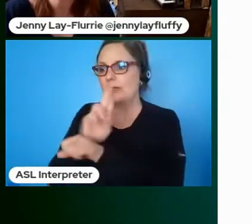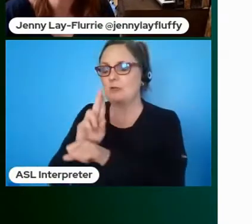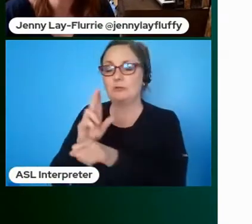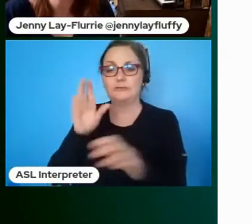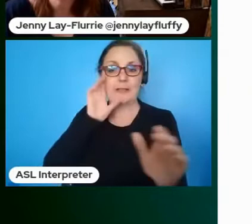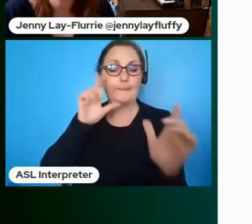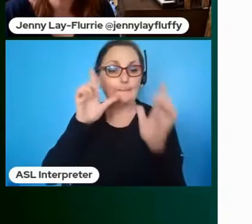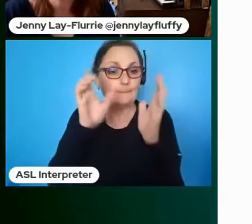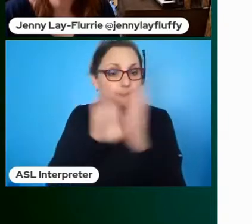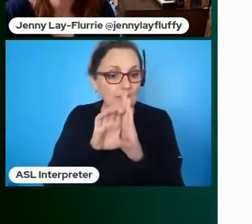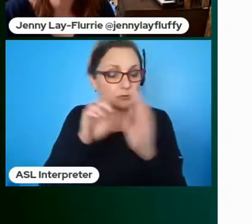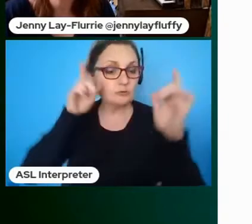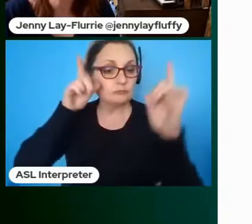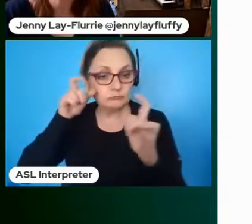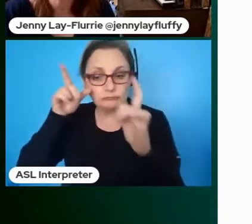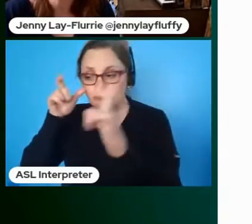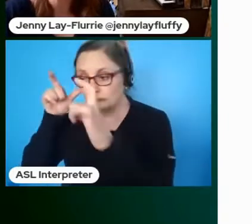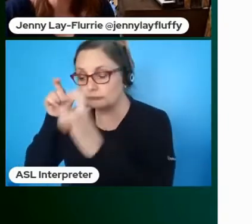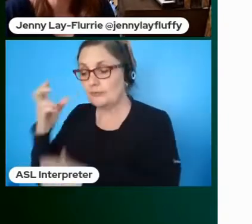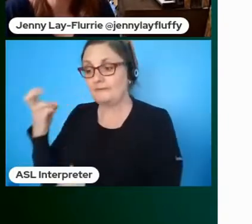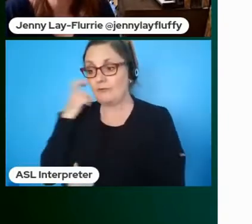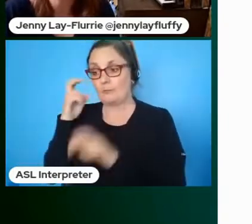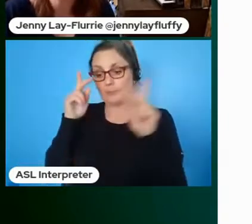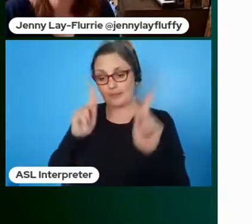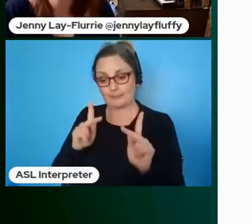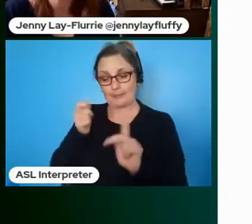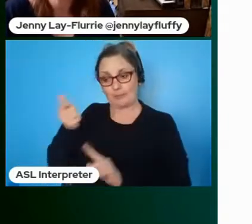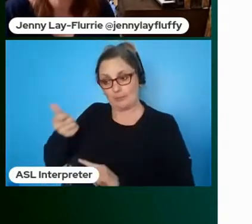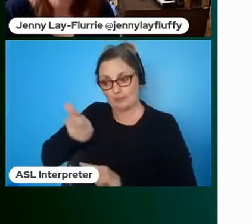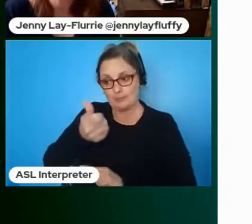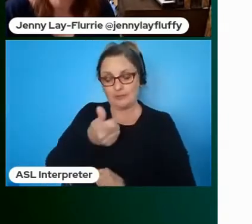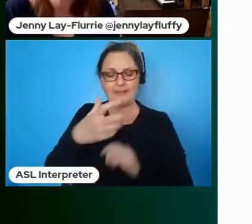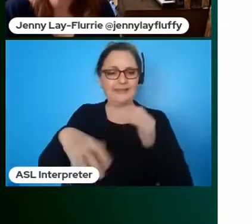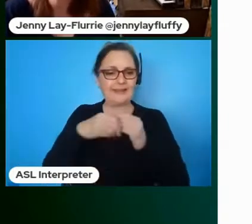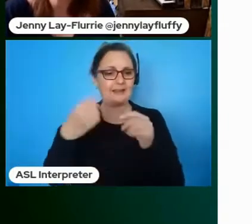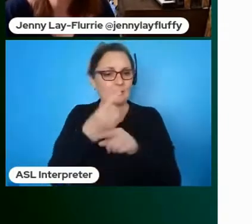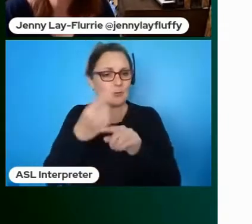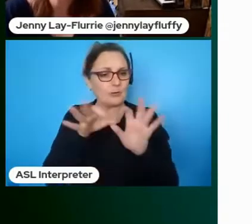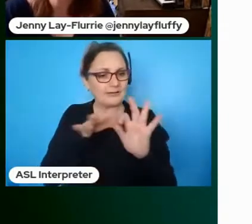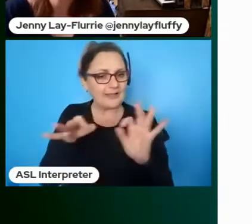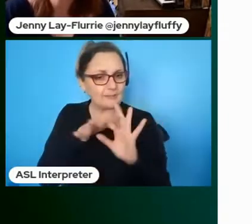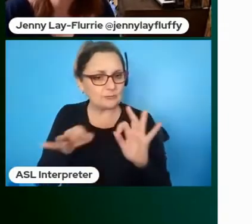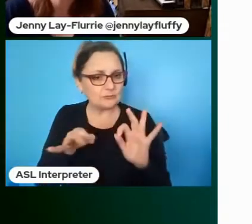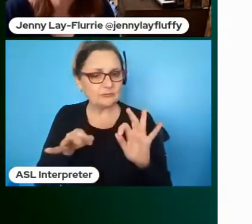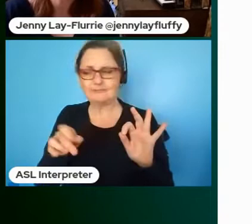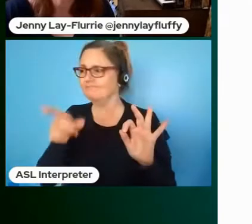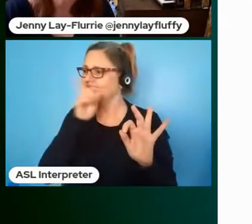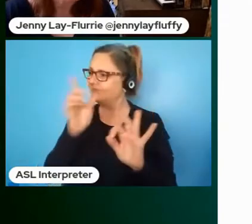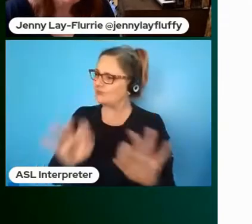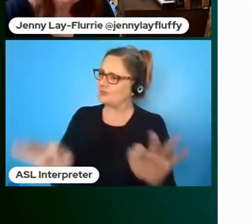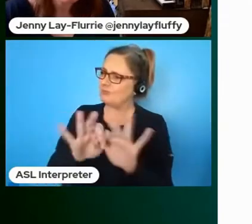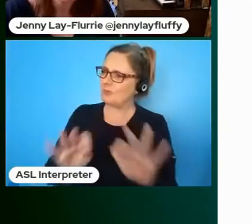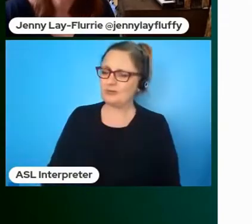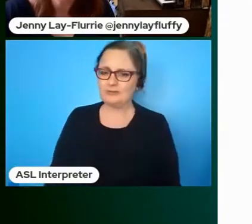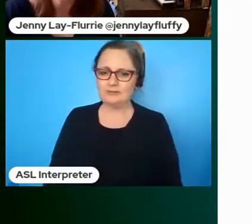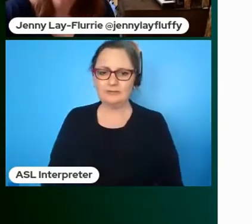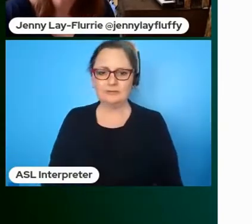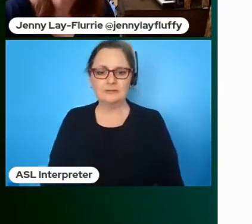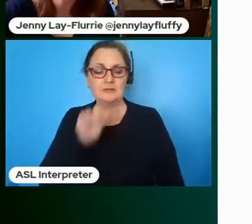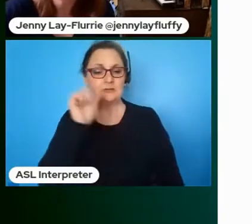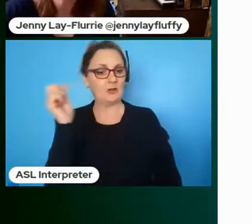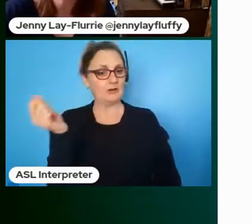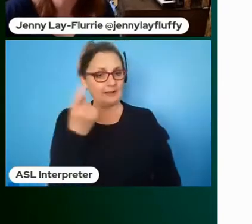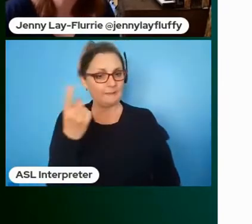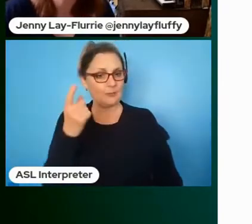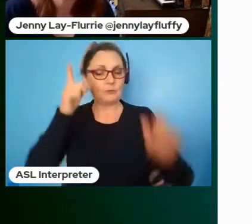individuals and making sure that those are captioned appropriately that's really important not everyone who takes a picture